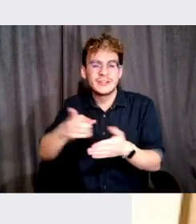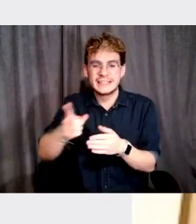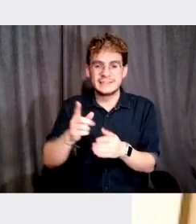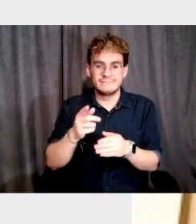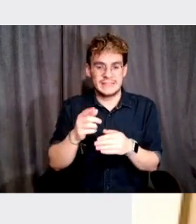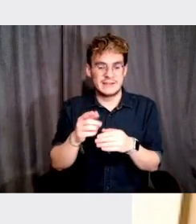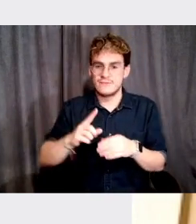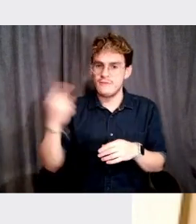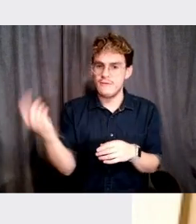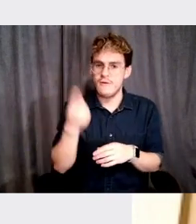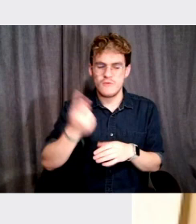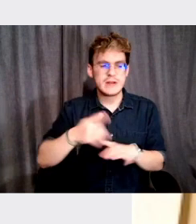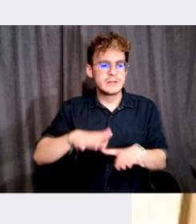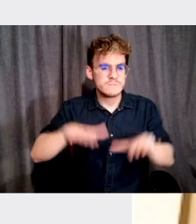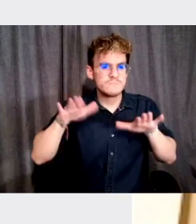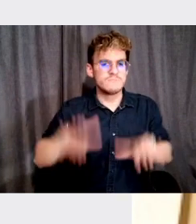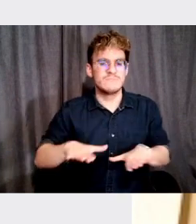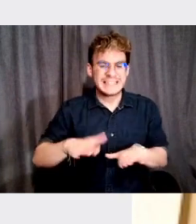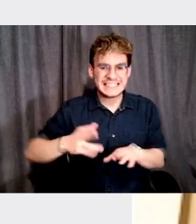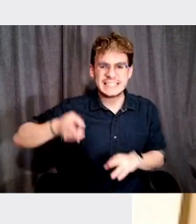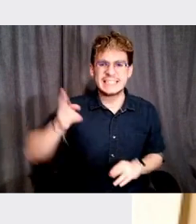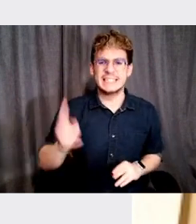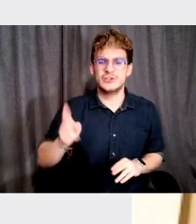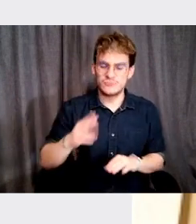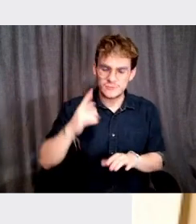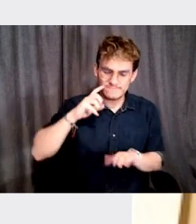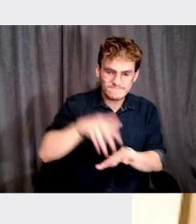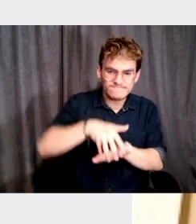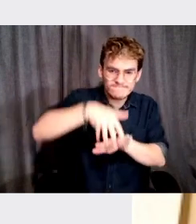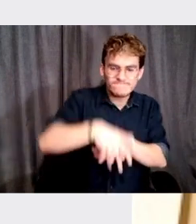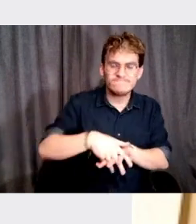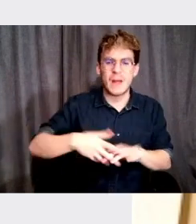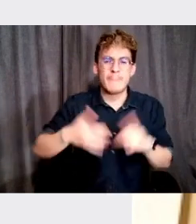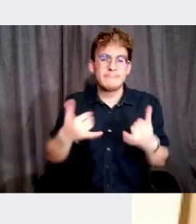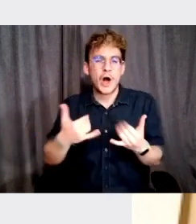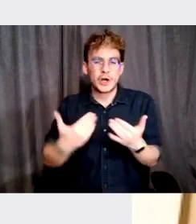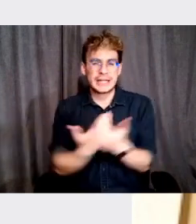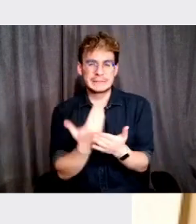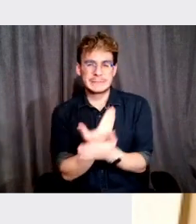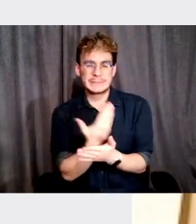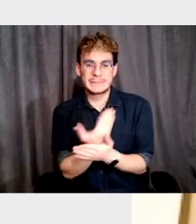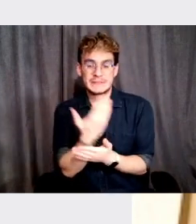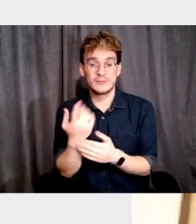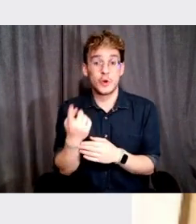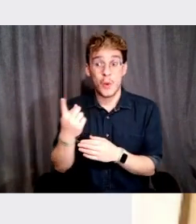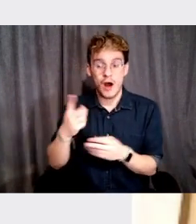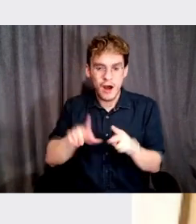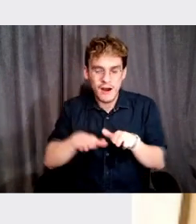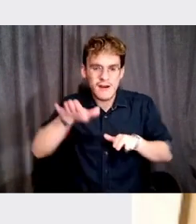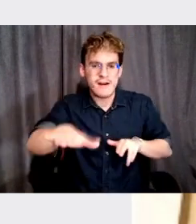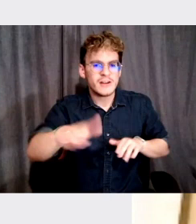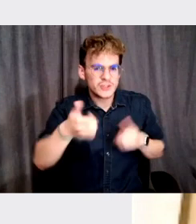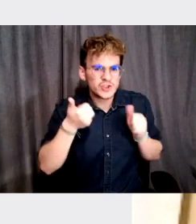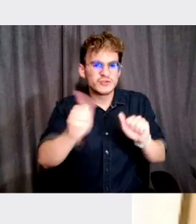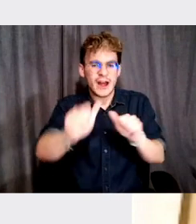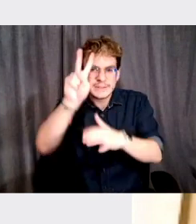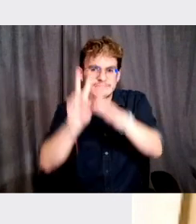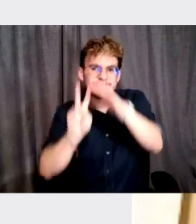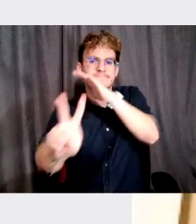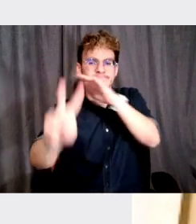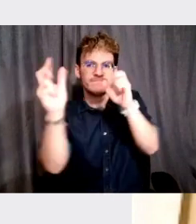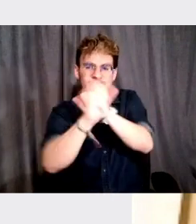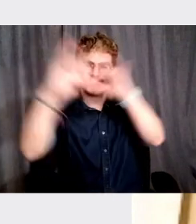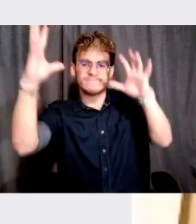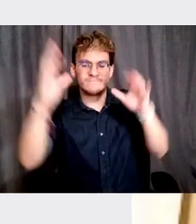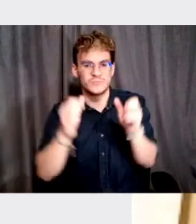foot firmly planted in the history and traditions of modernism and one raised in forward stride, keeping pace